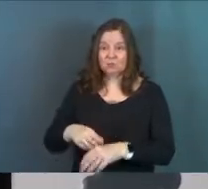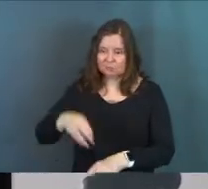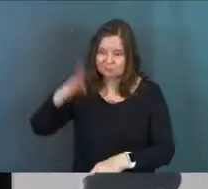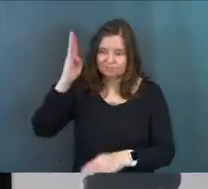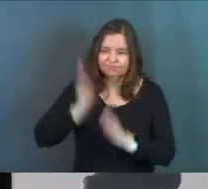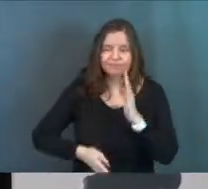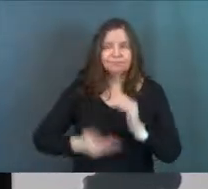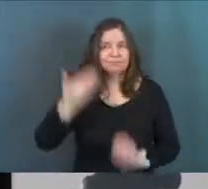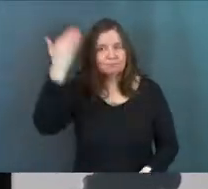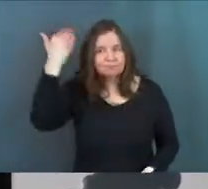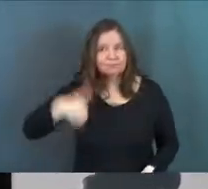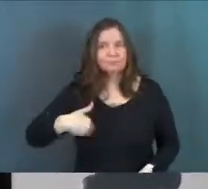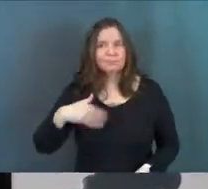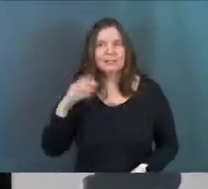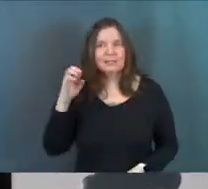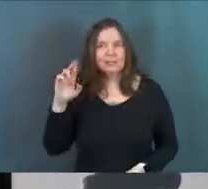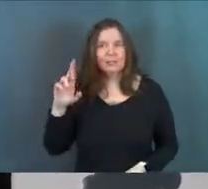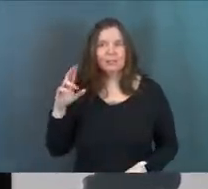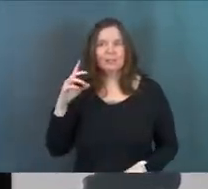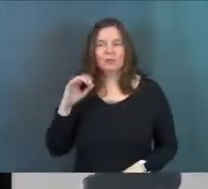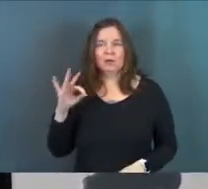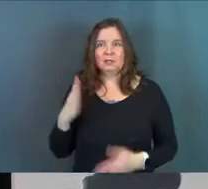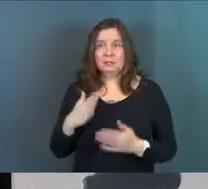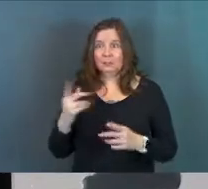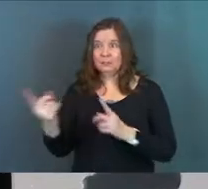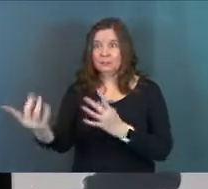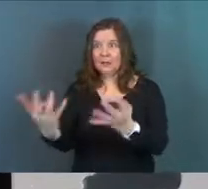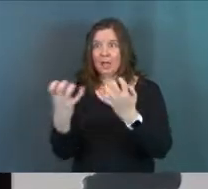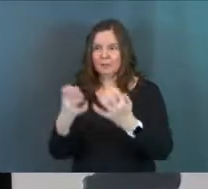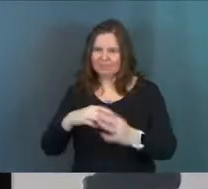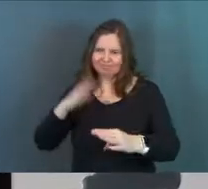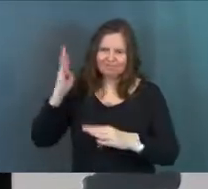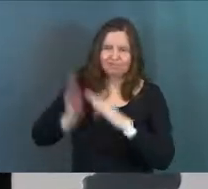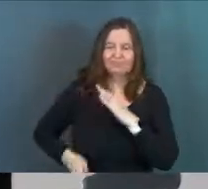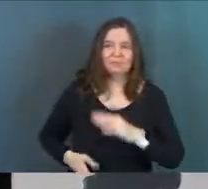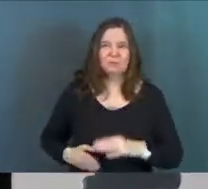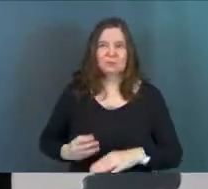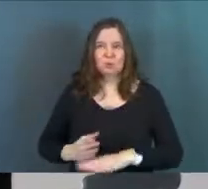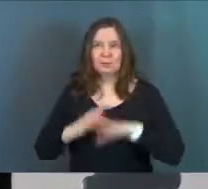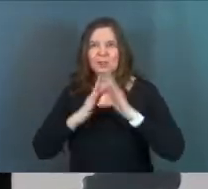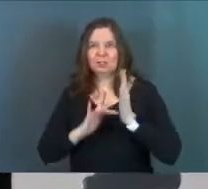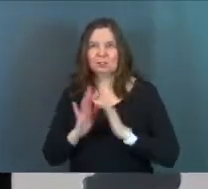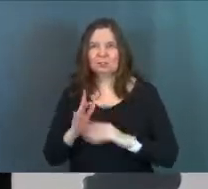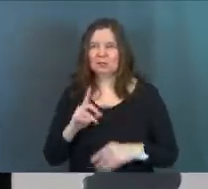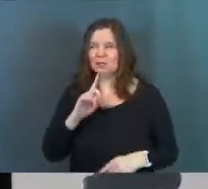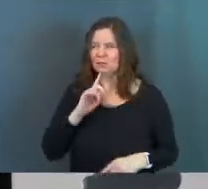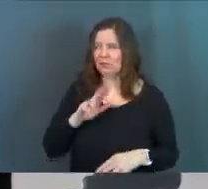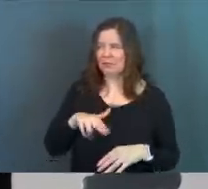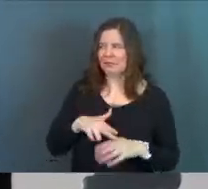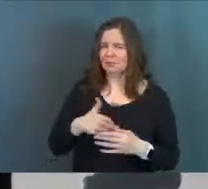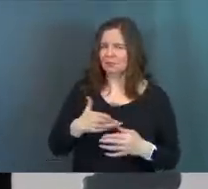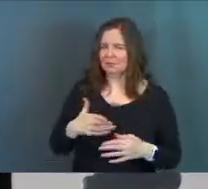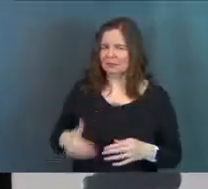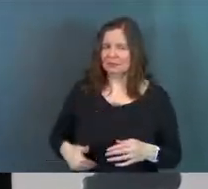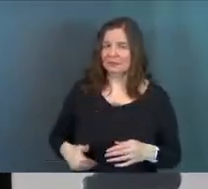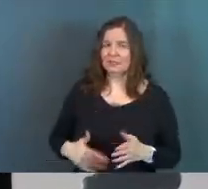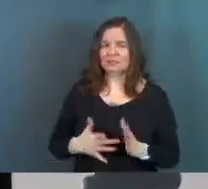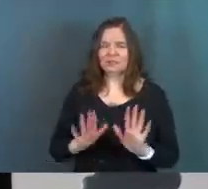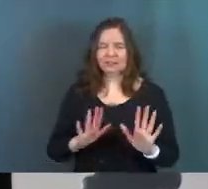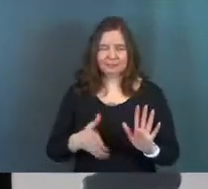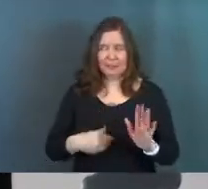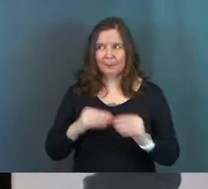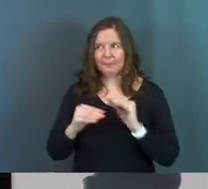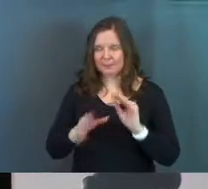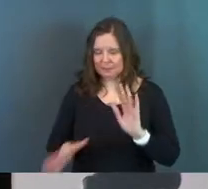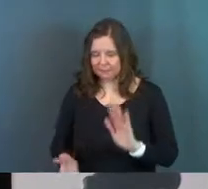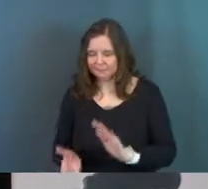somebody's ear off. Okay. Like the dude just is like, somebody's coming. Yeah. You know what mean? It's like, sure. That's the natural instinct. And Jesus is like, let